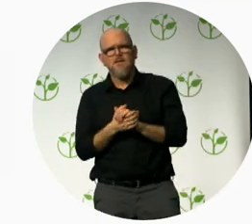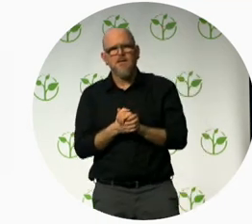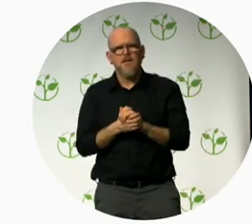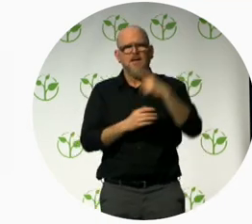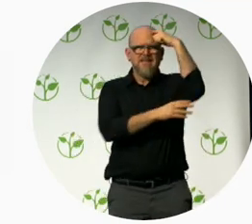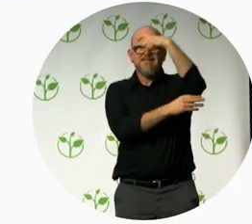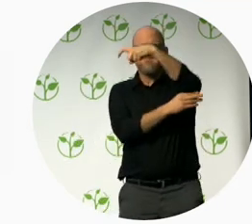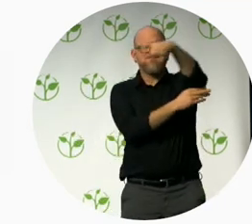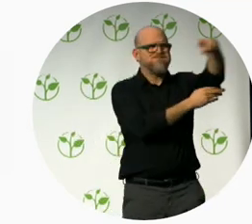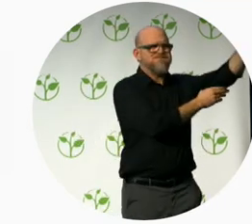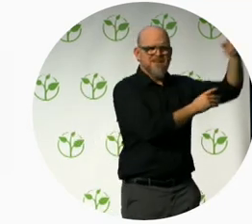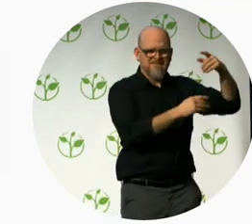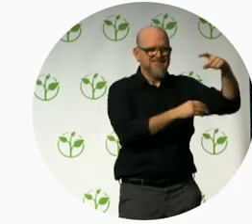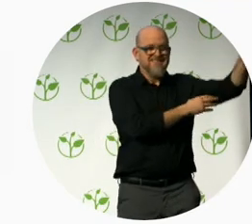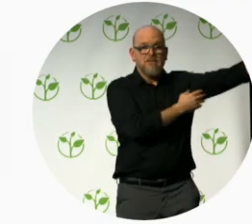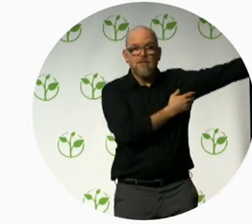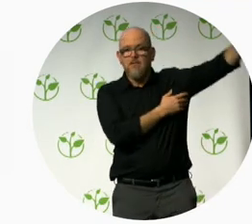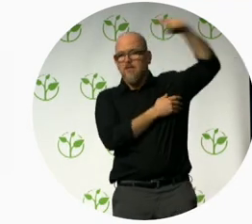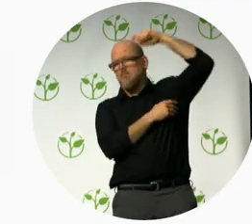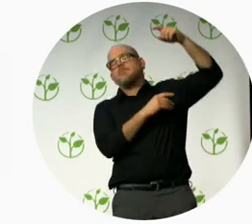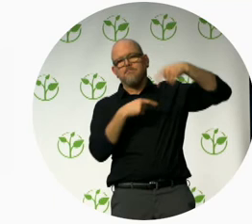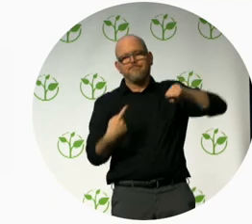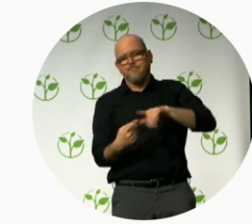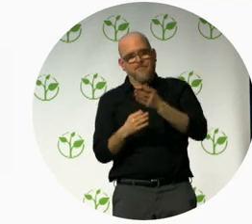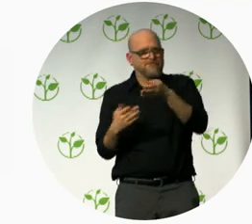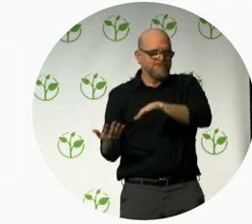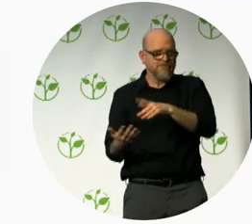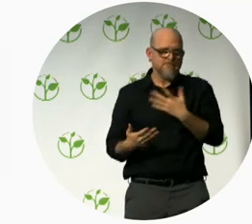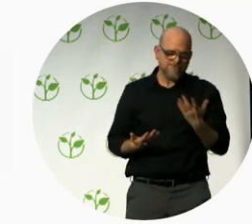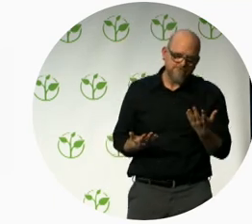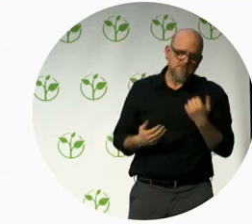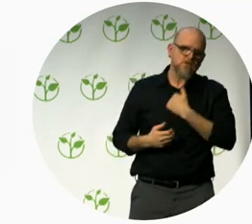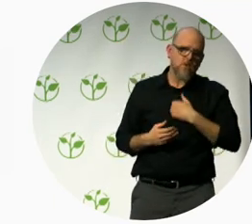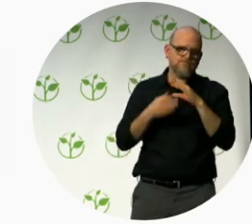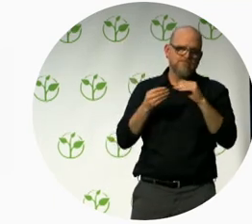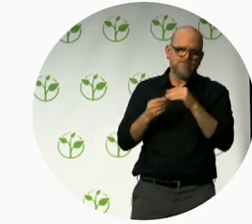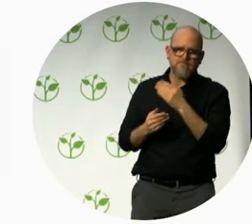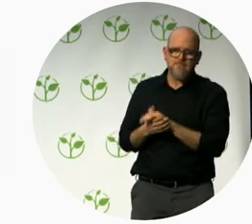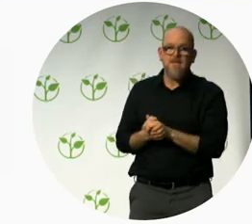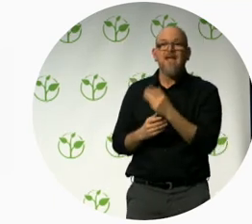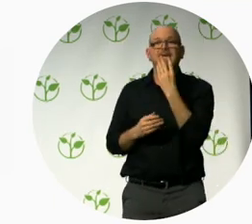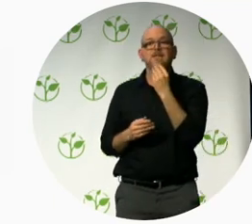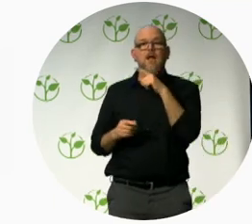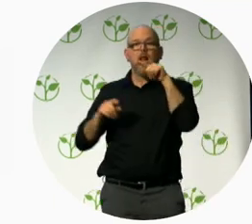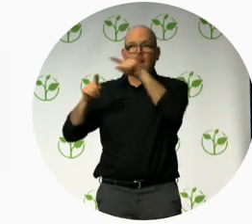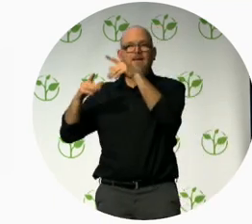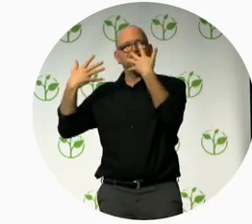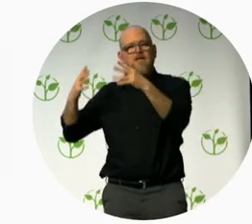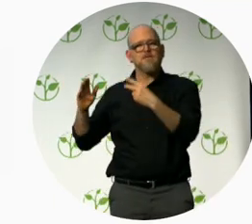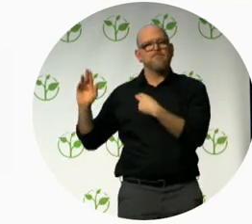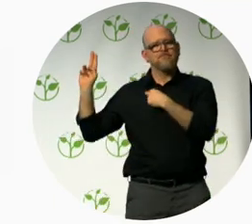in stability in Israel and the world. Access Israel is dedicated to continue fulfilling Neta's dream.